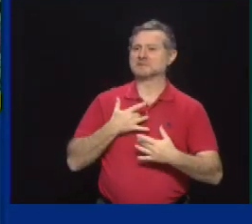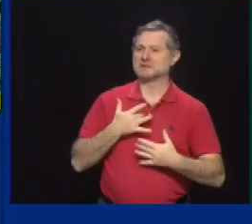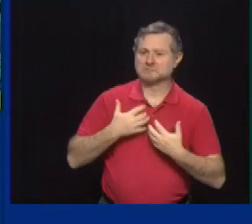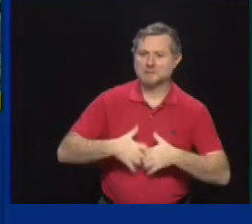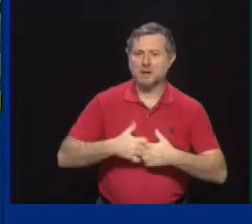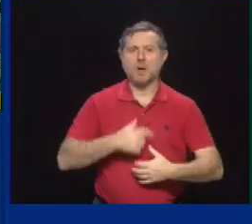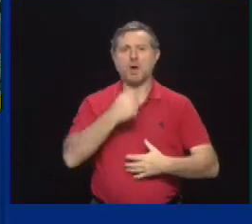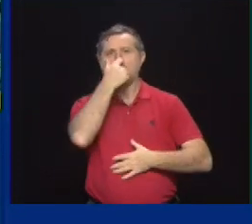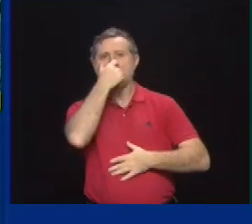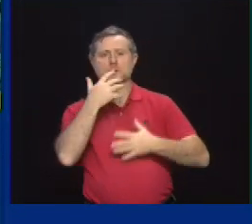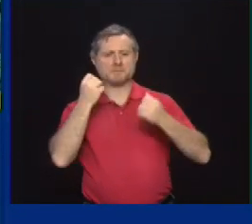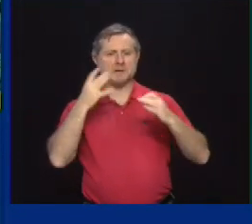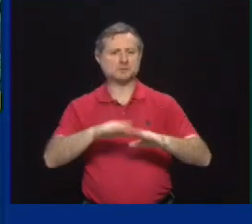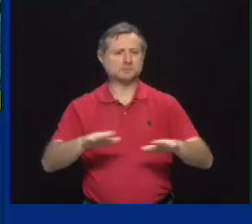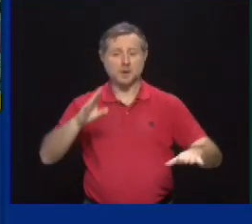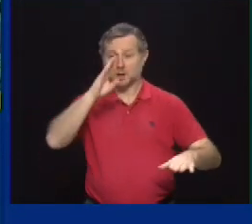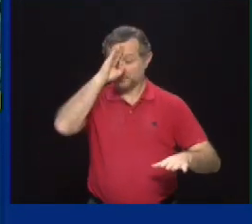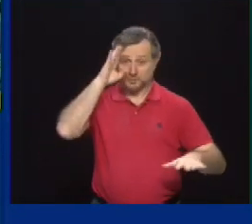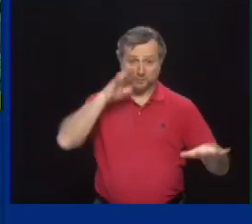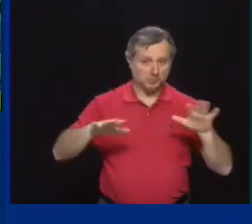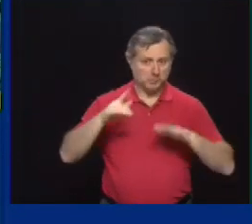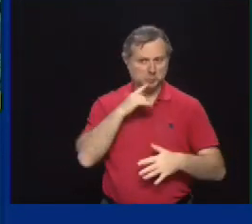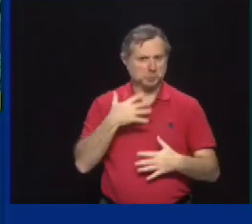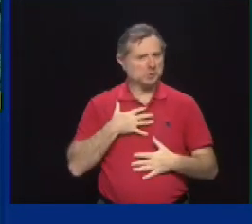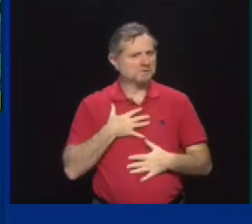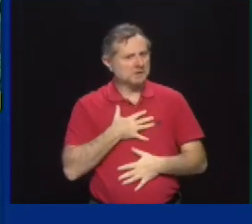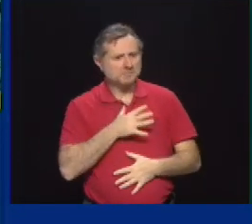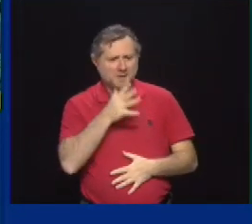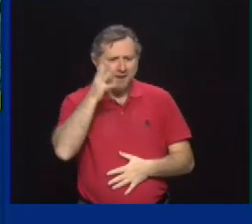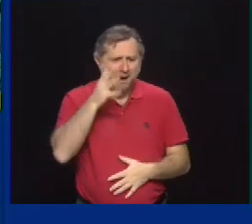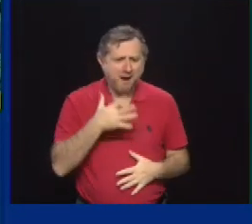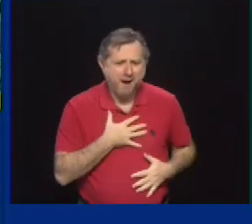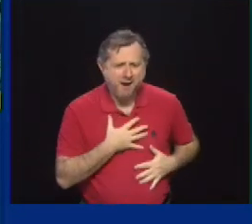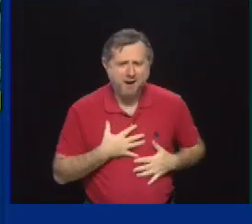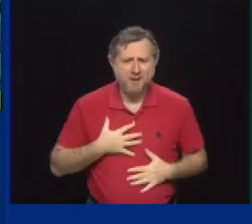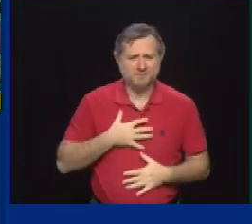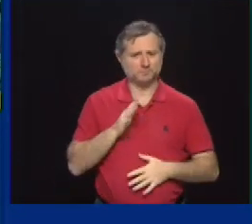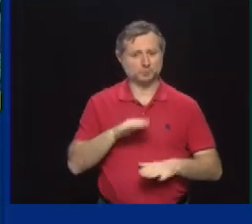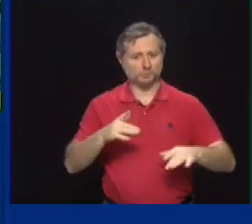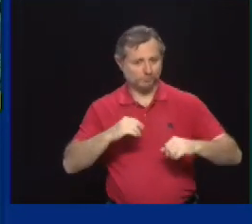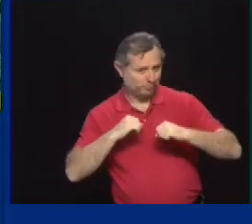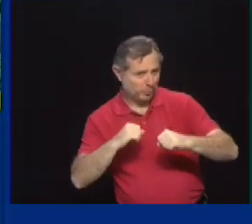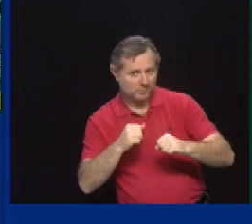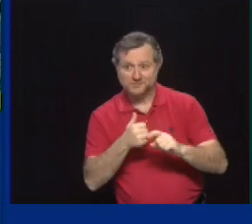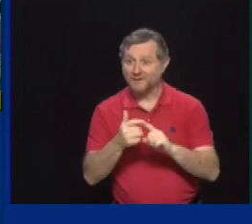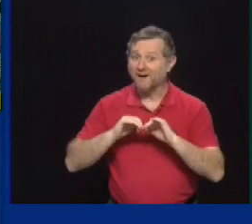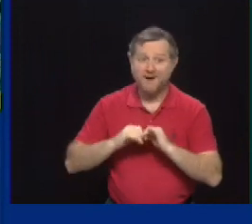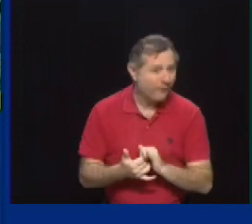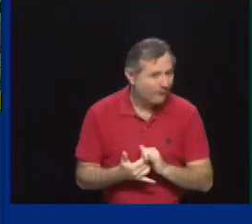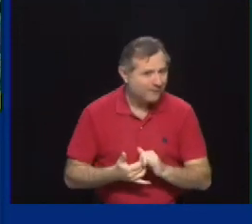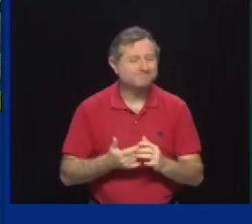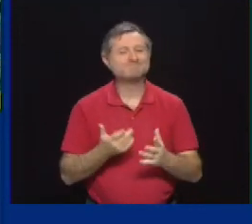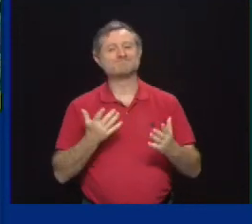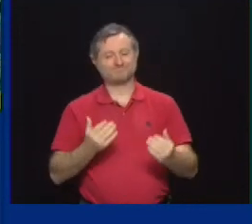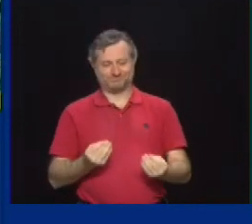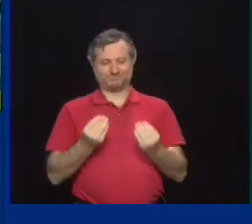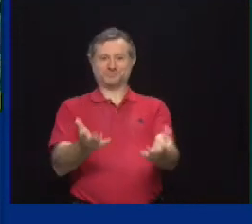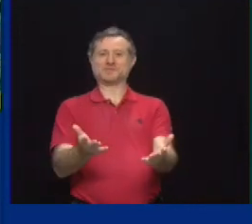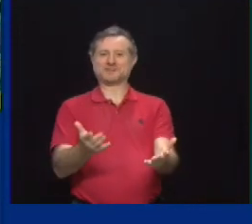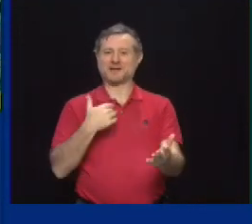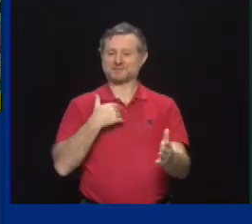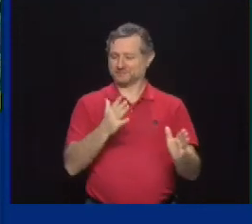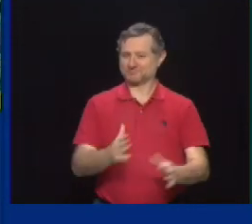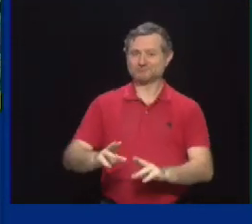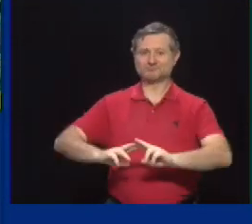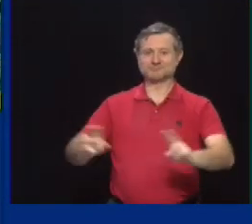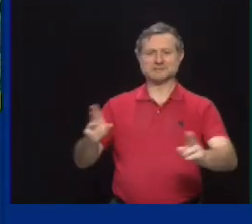it's a scary specter for parents. And I, this is how we can protect them. We now have this available. We've been taking, making preparations for weeks now.